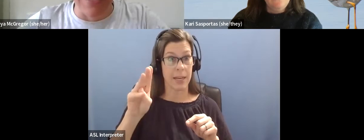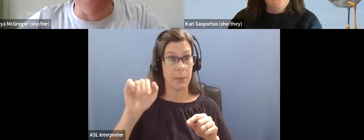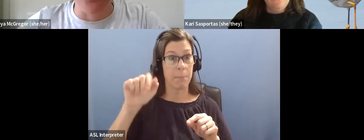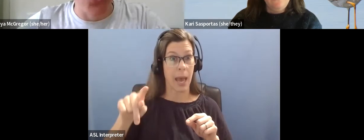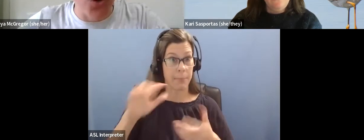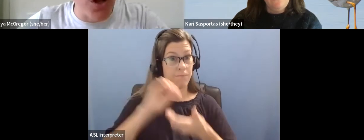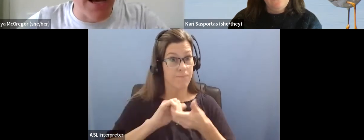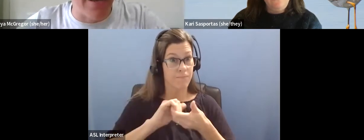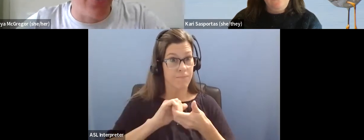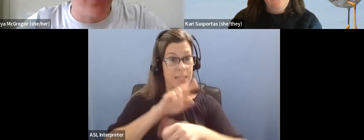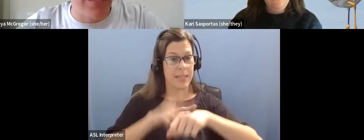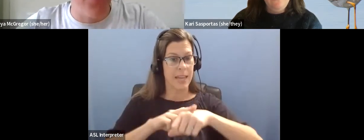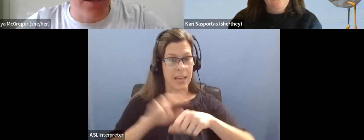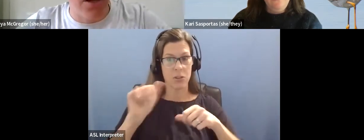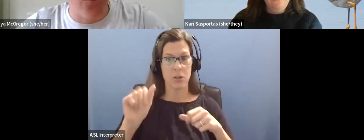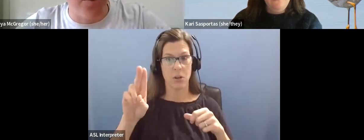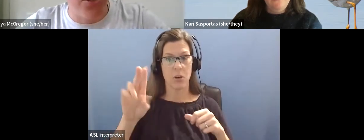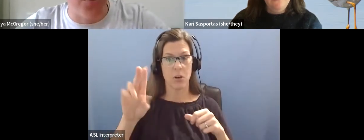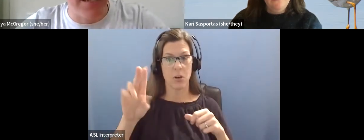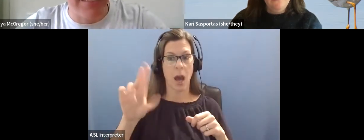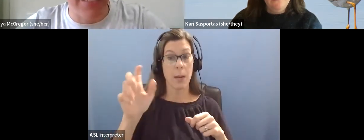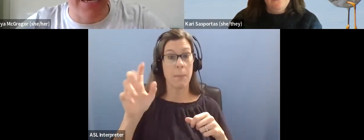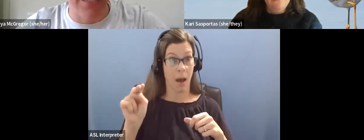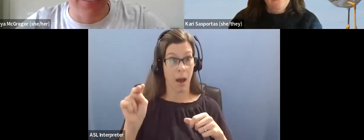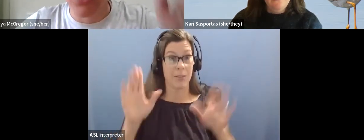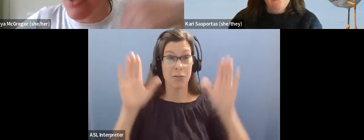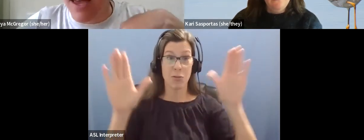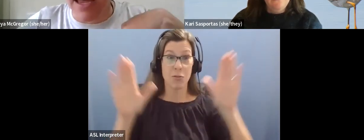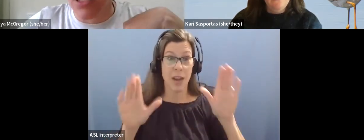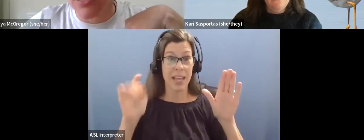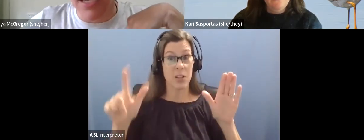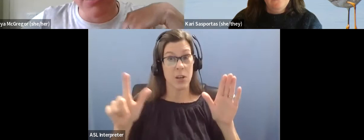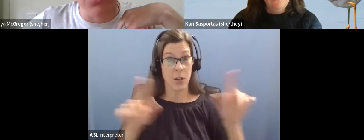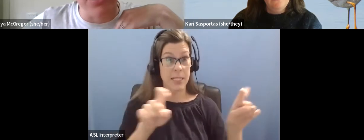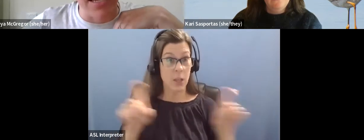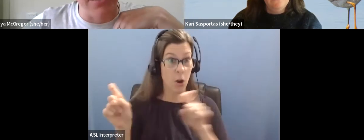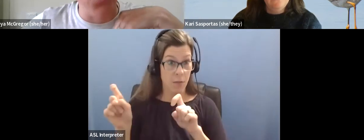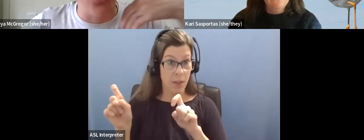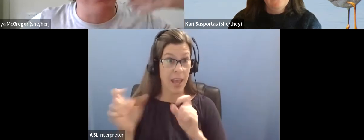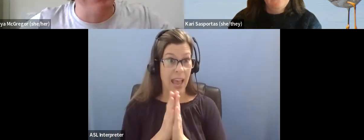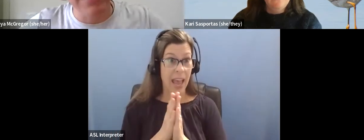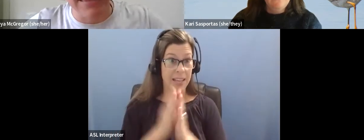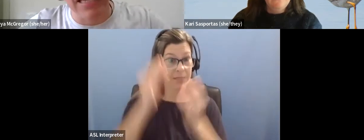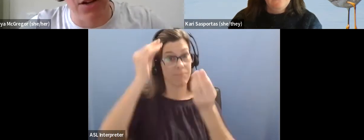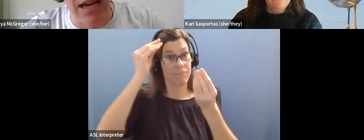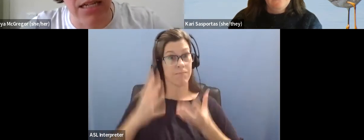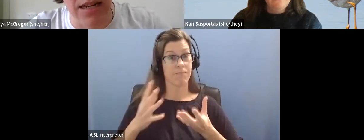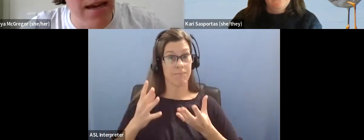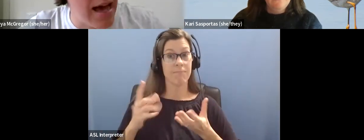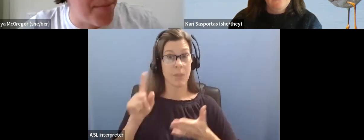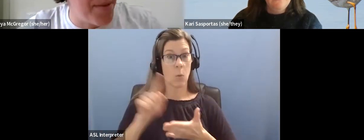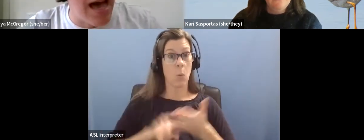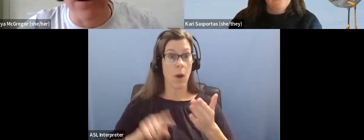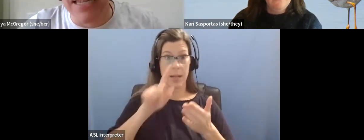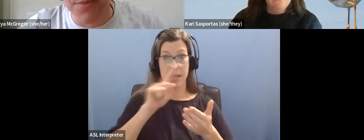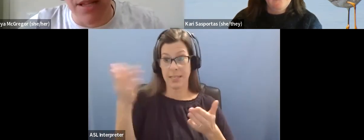um, tool. anyone can contribute to it. It's a survey and it just asks you to tell us what is at this location,